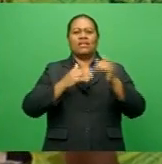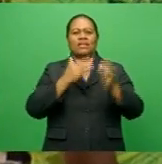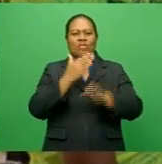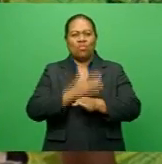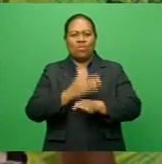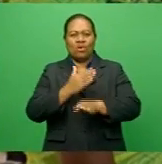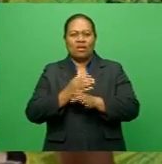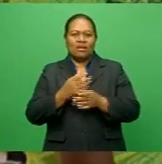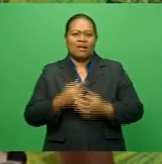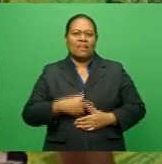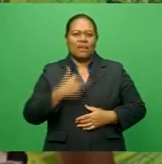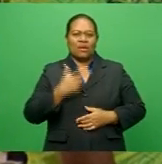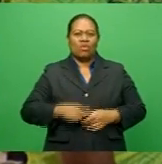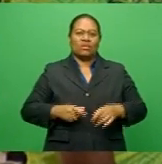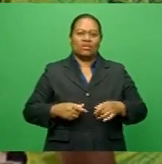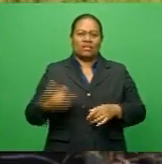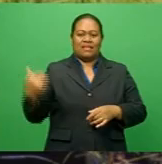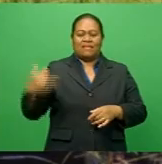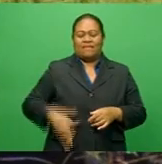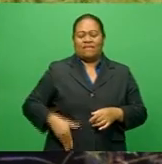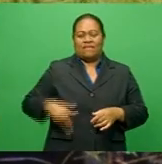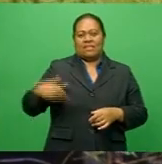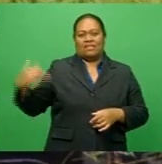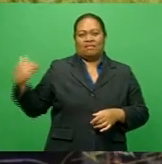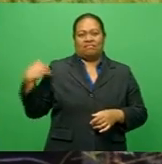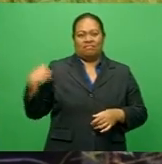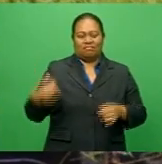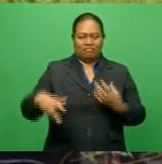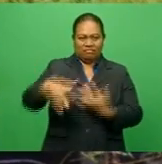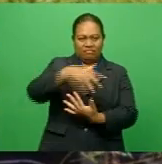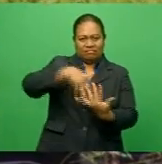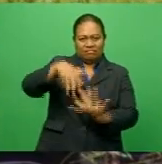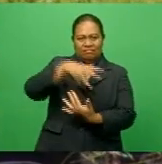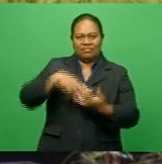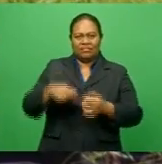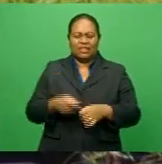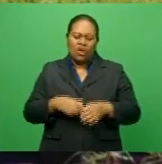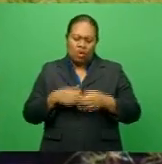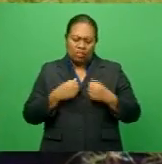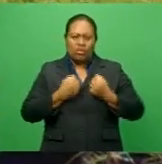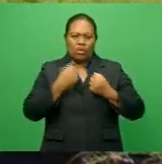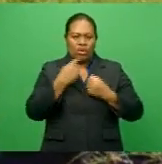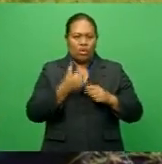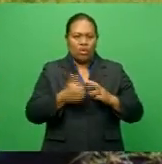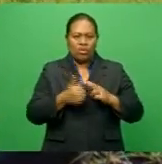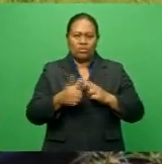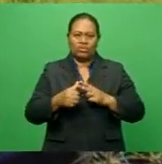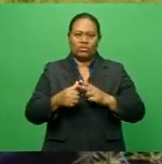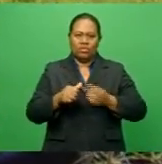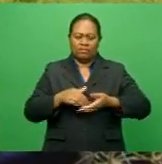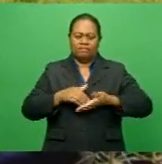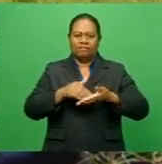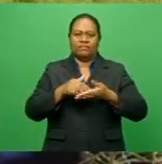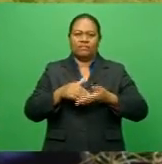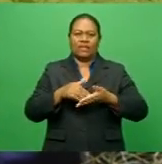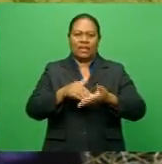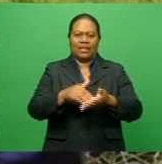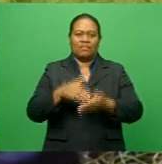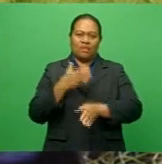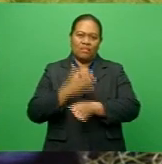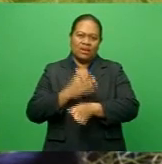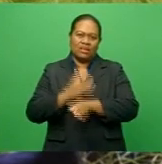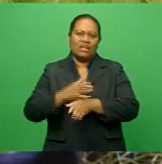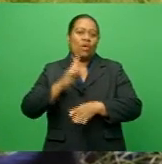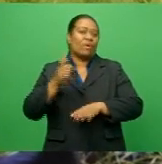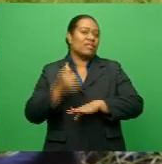in places that felt the impact of the disaster. He adds that this has also strengthened their operations by responding to the government